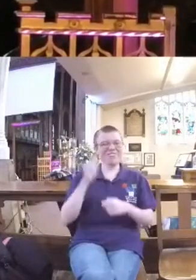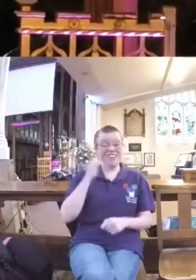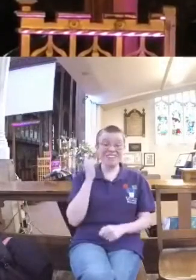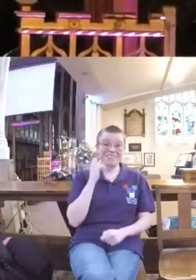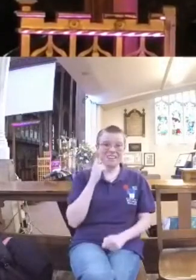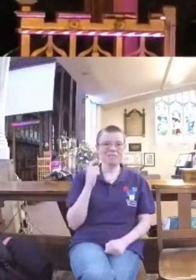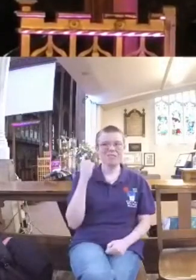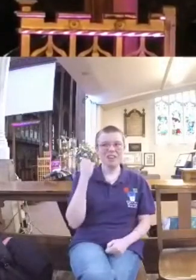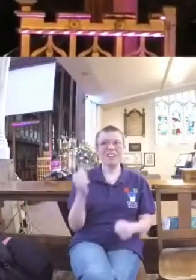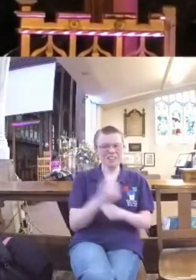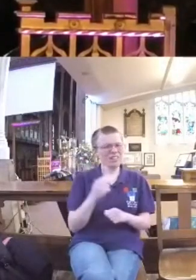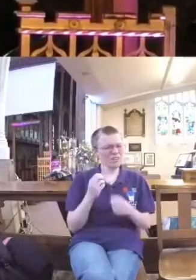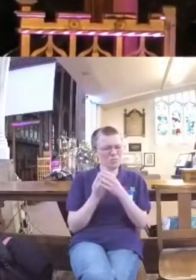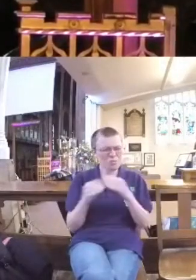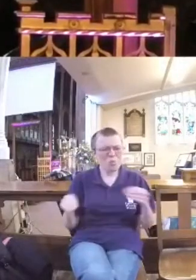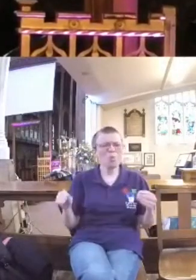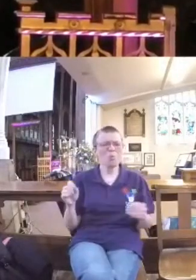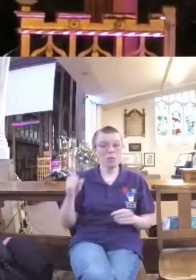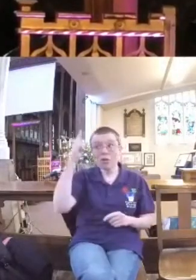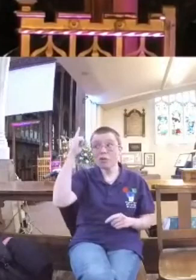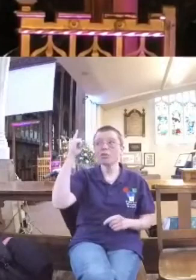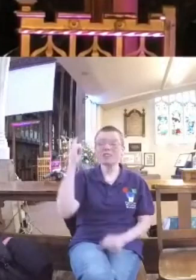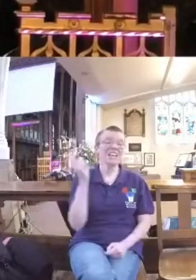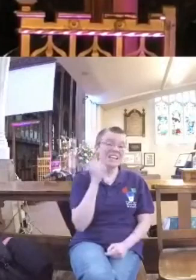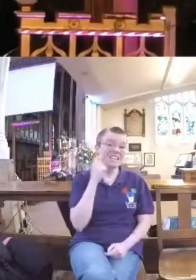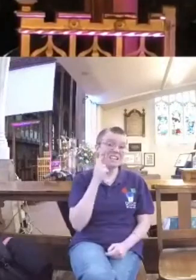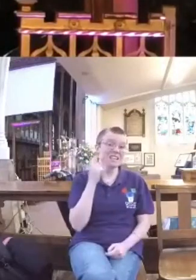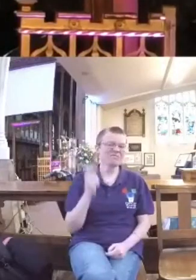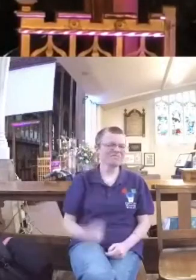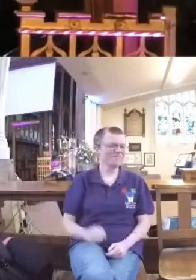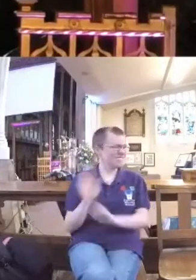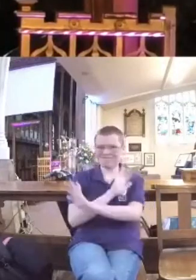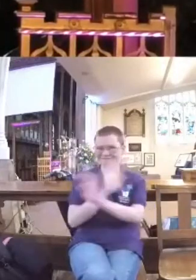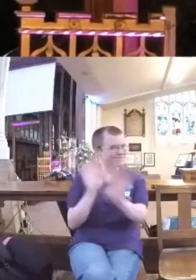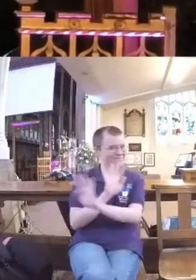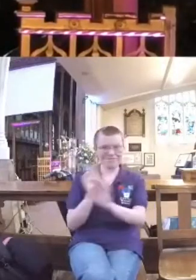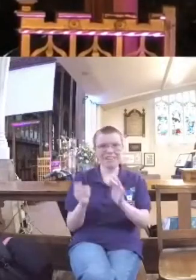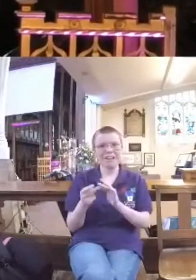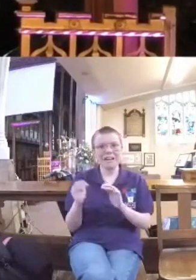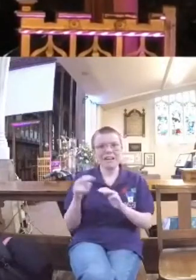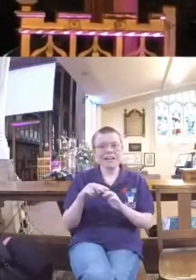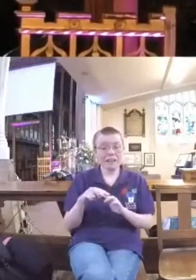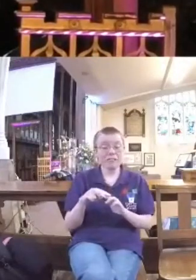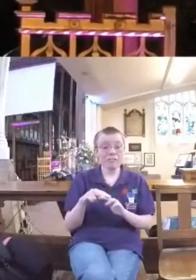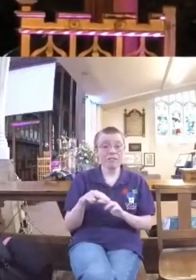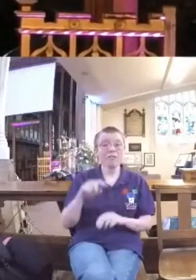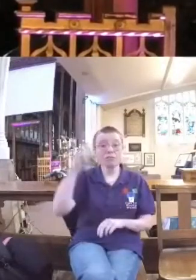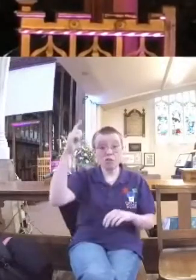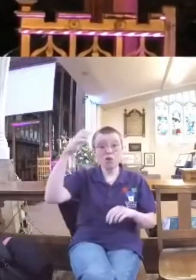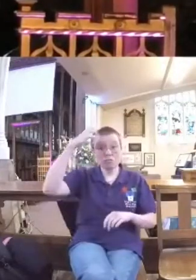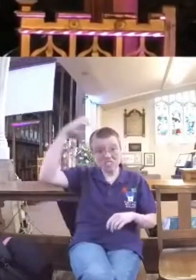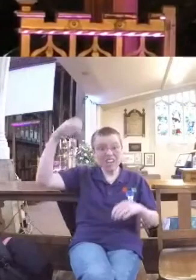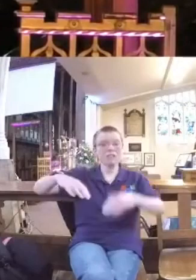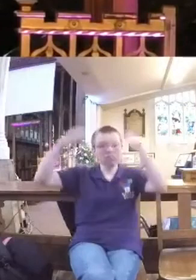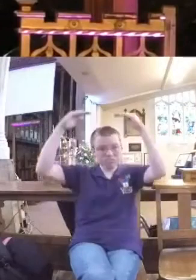do it without God, couldn't we? But no, if we are saying God is the king of